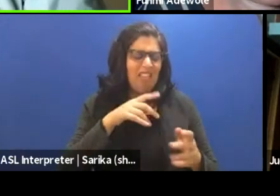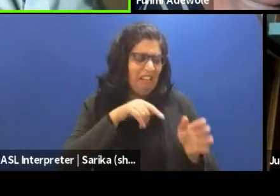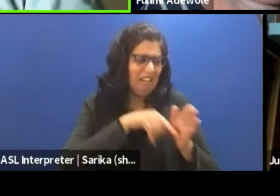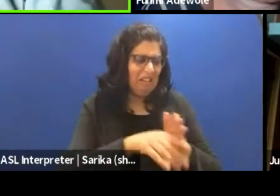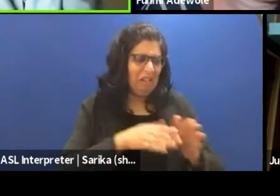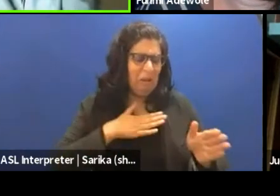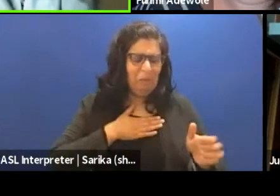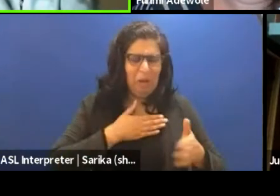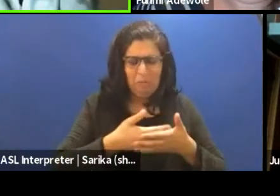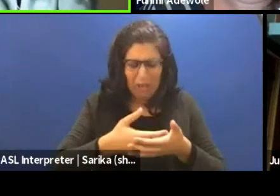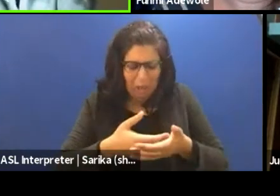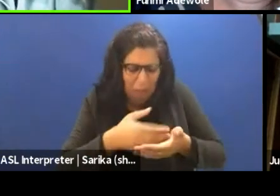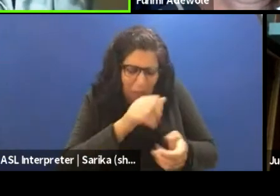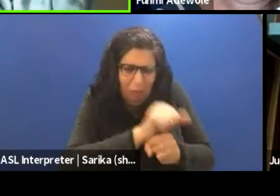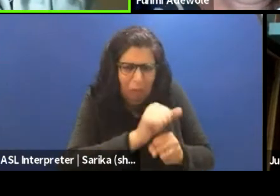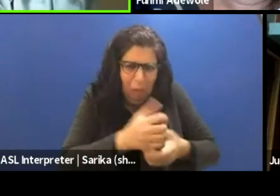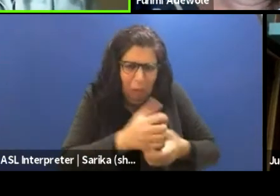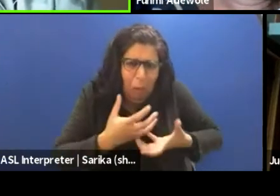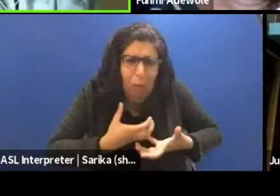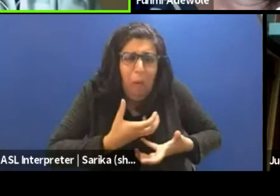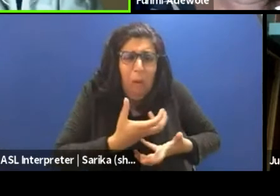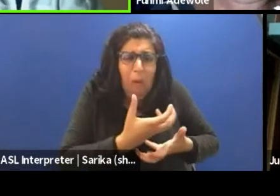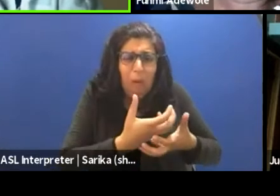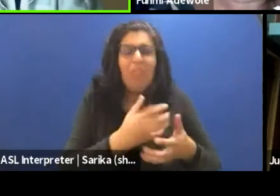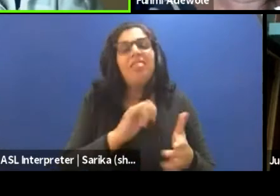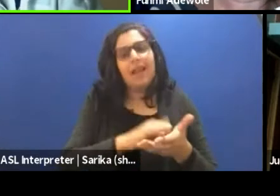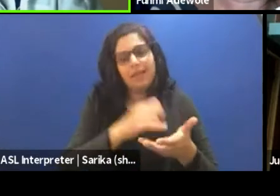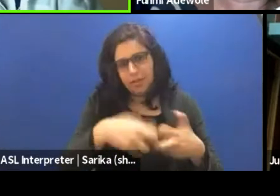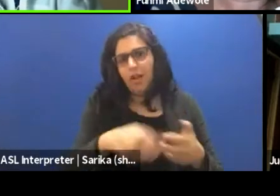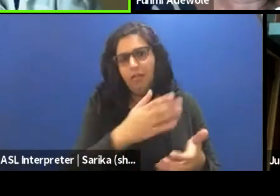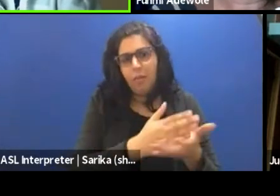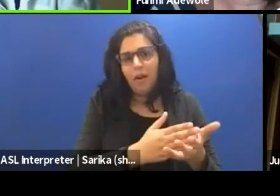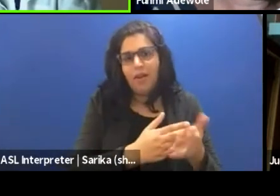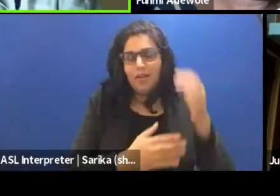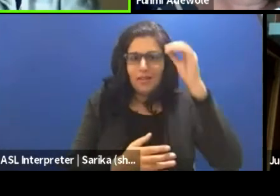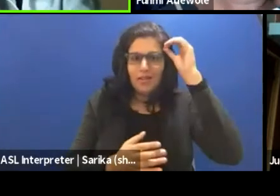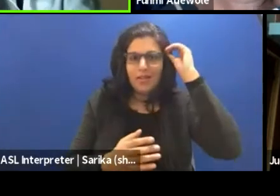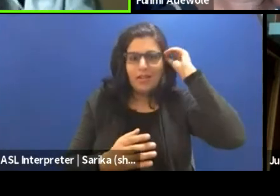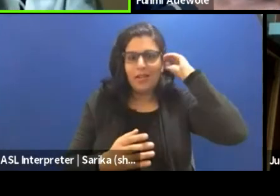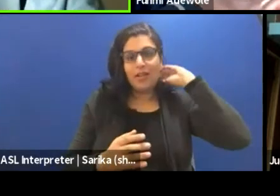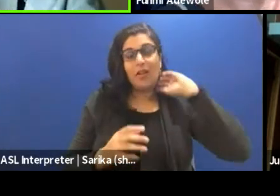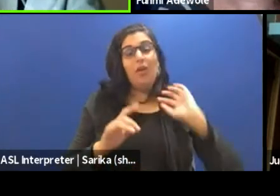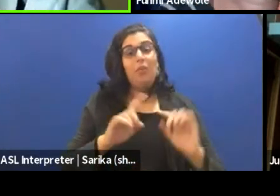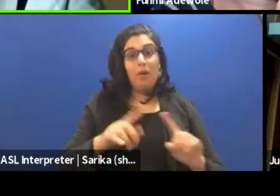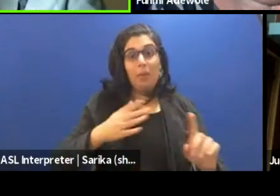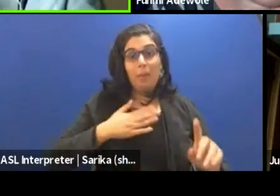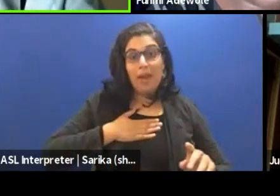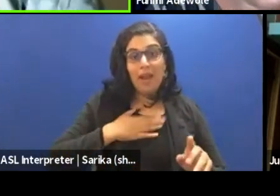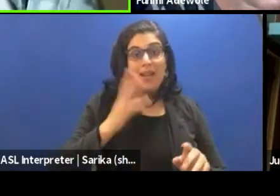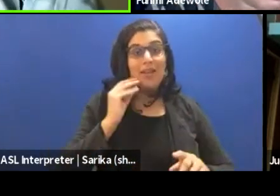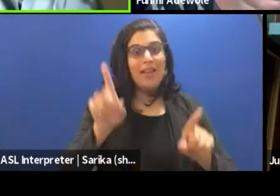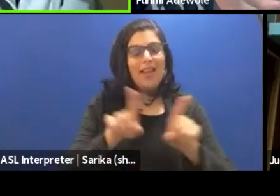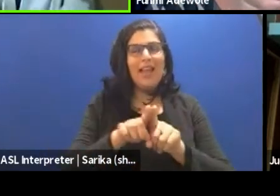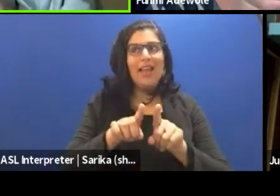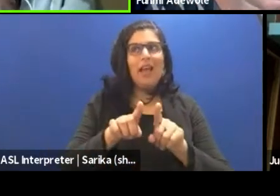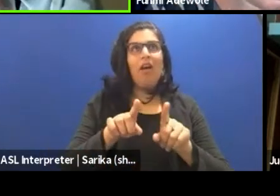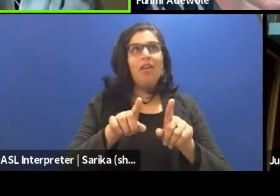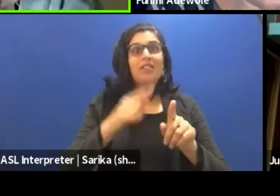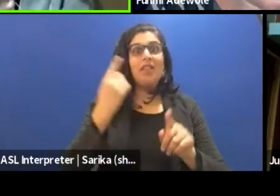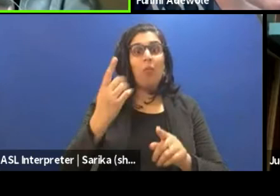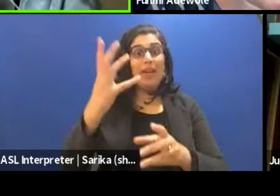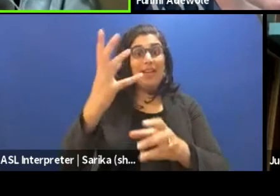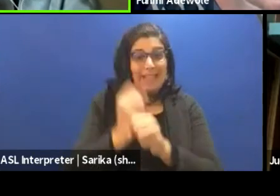were saying, that's the tough part. Um, but my experience in being dramaturg, uh, is